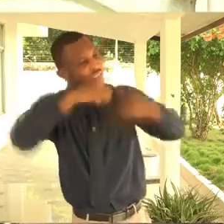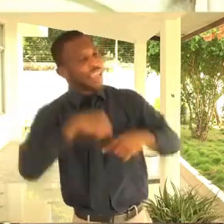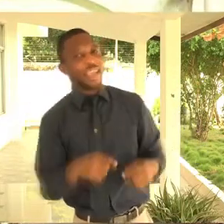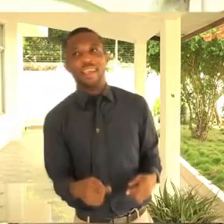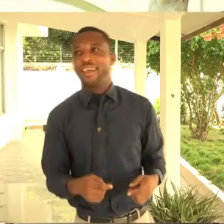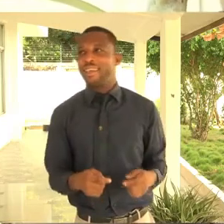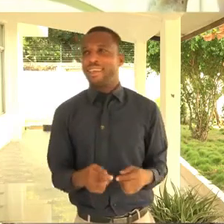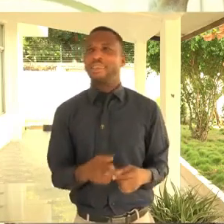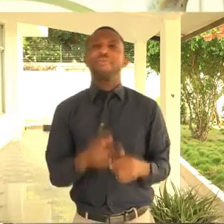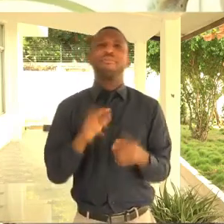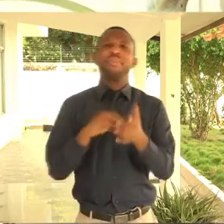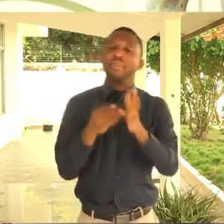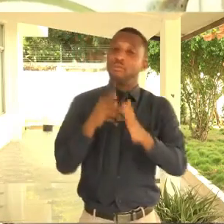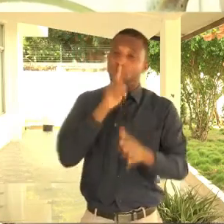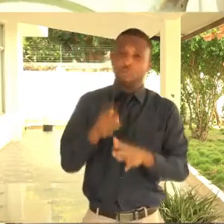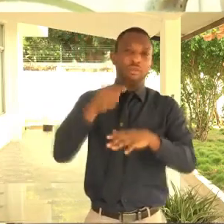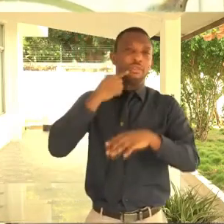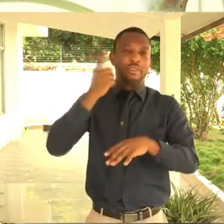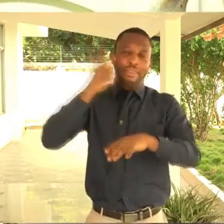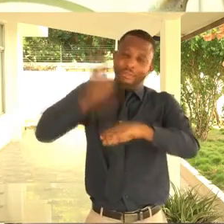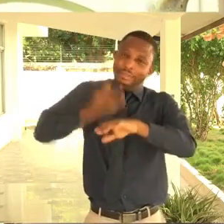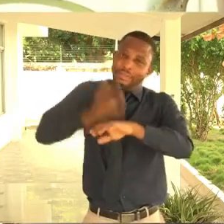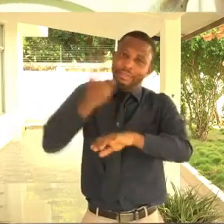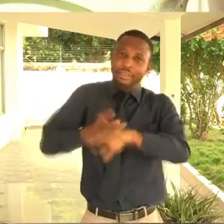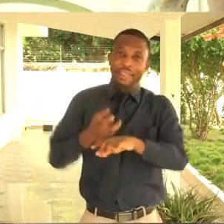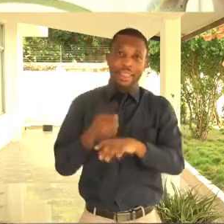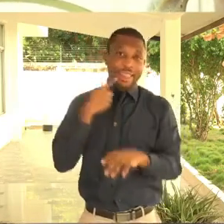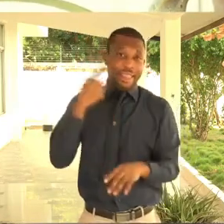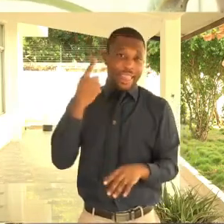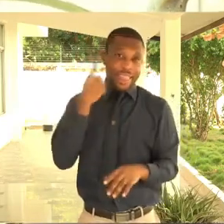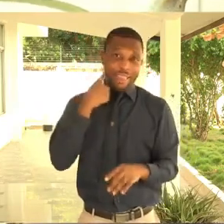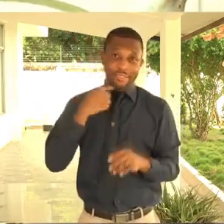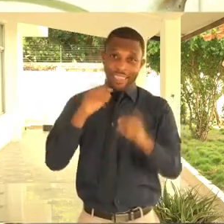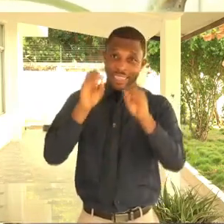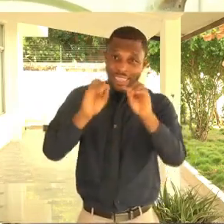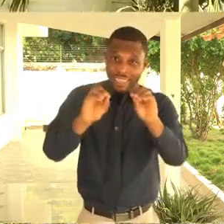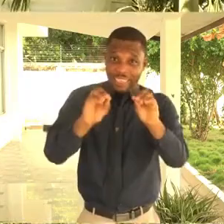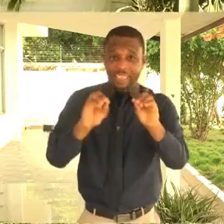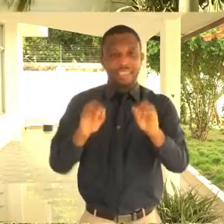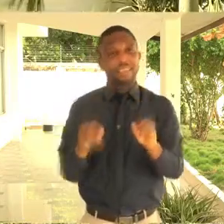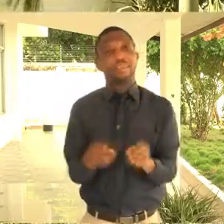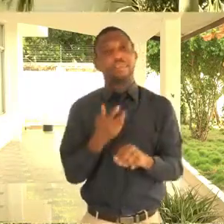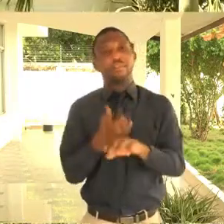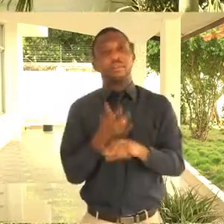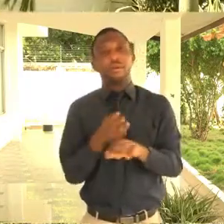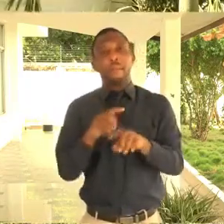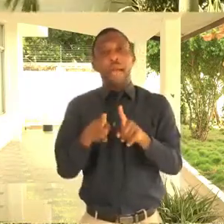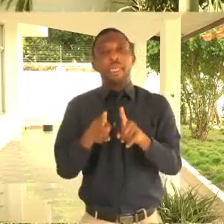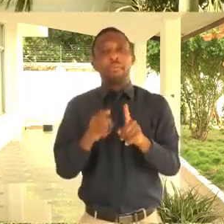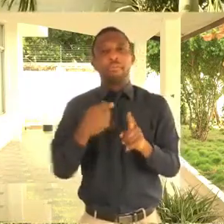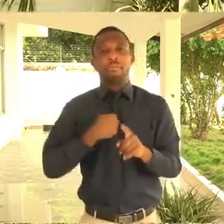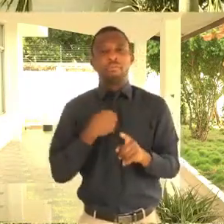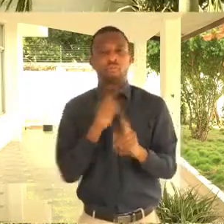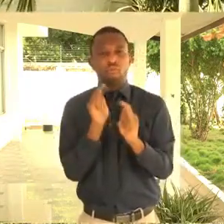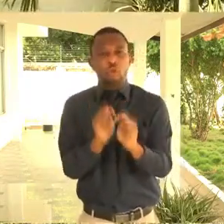it was a little bit of a difficulty for the deaf people to teach us, you know, those hearing people in the company.